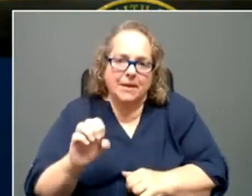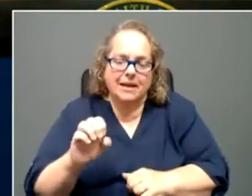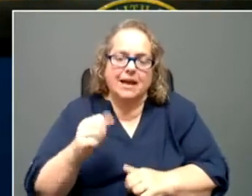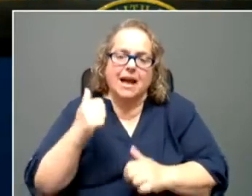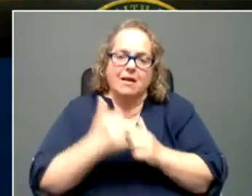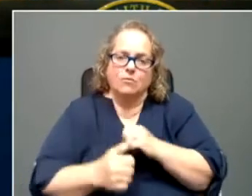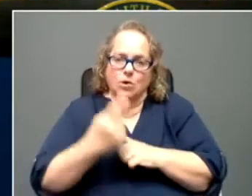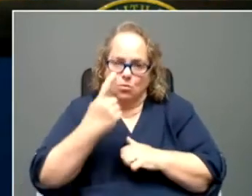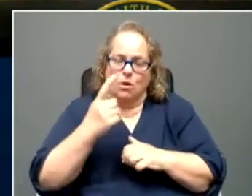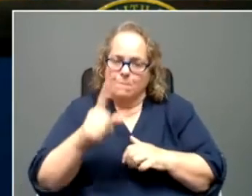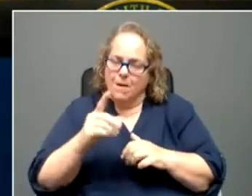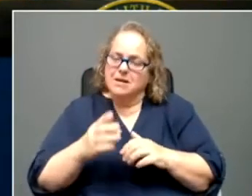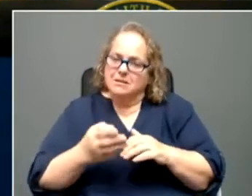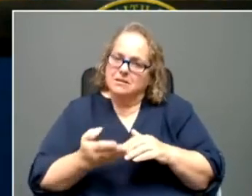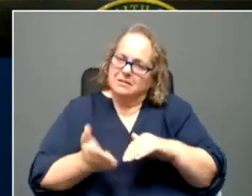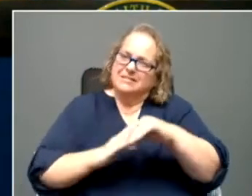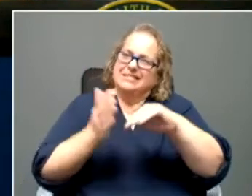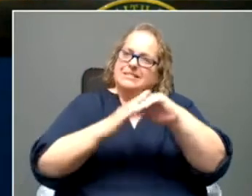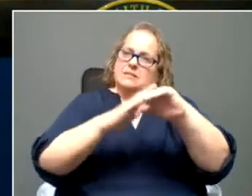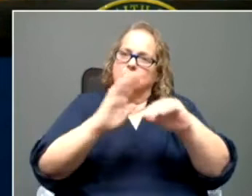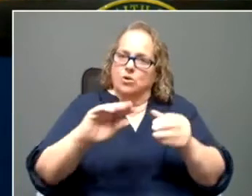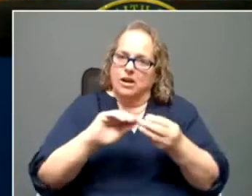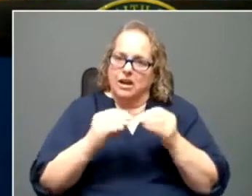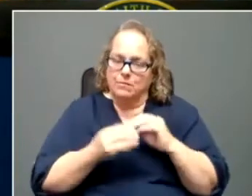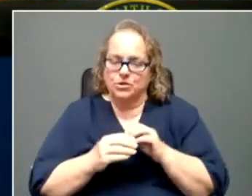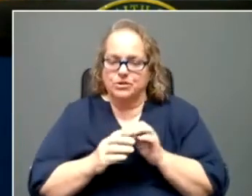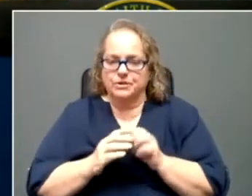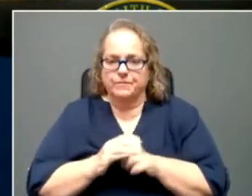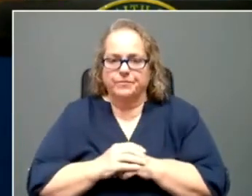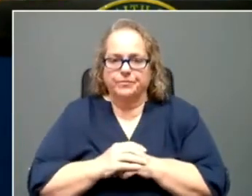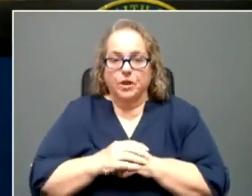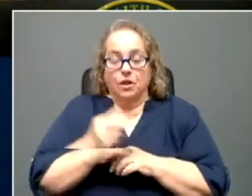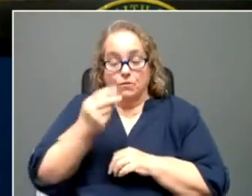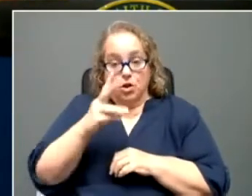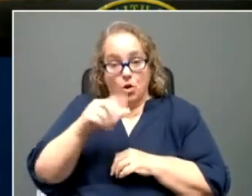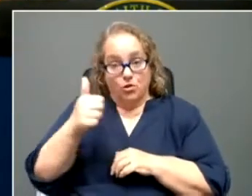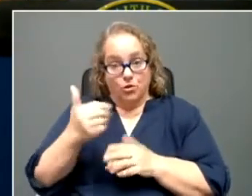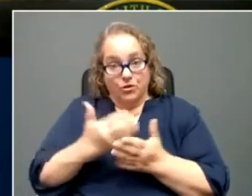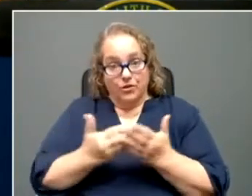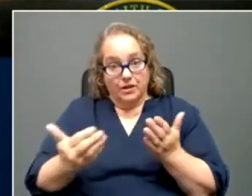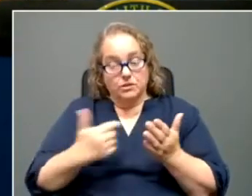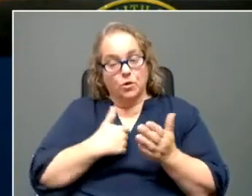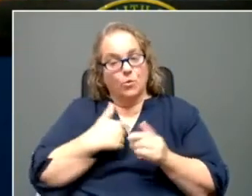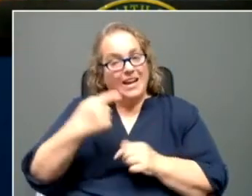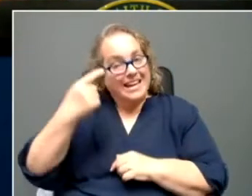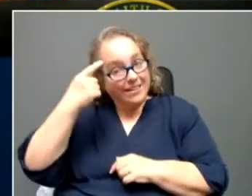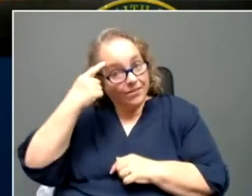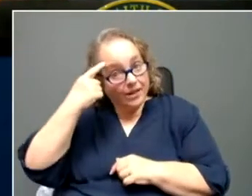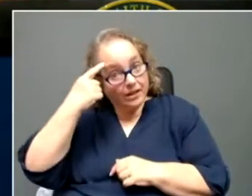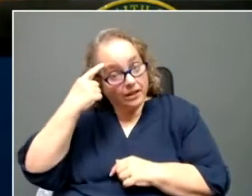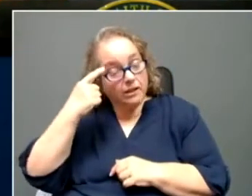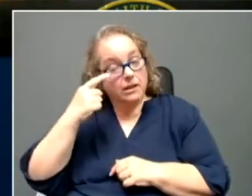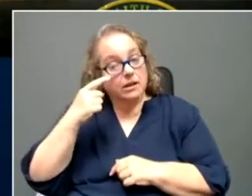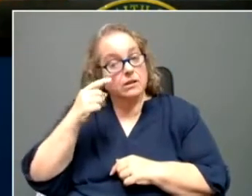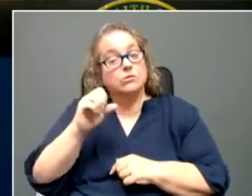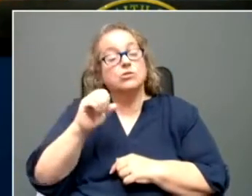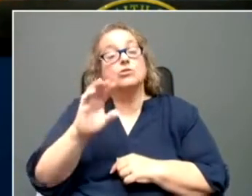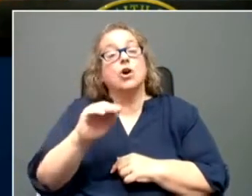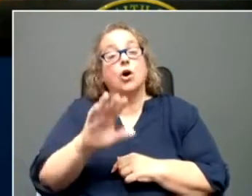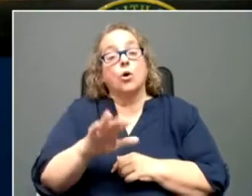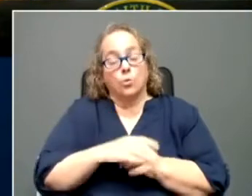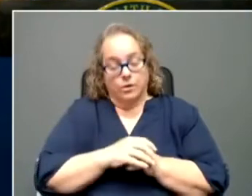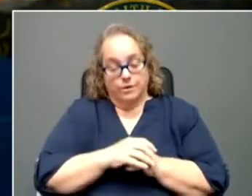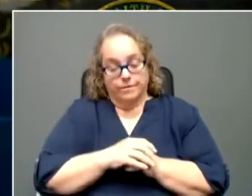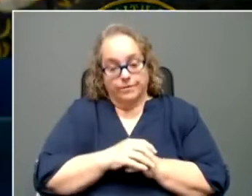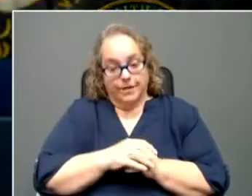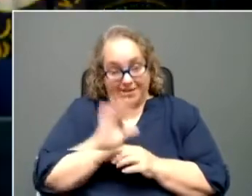that mark. Um, a couple of other pieces. Uh, we think, the, so, so the, uh, the